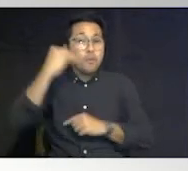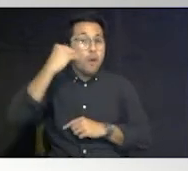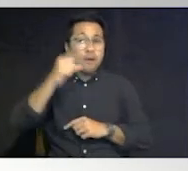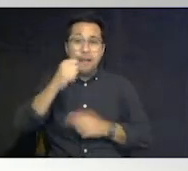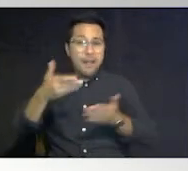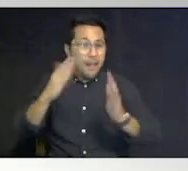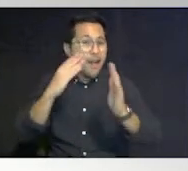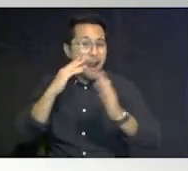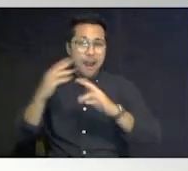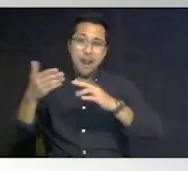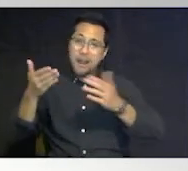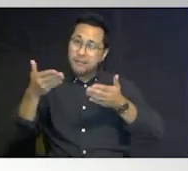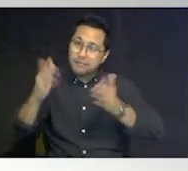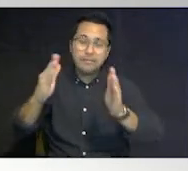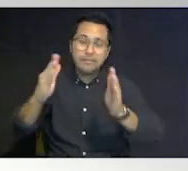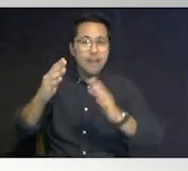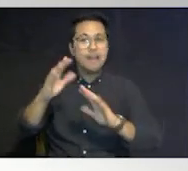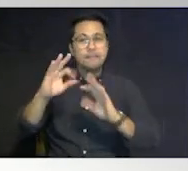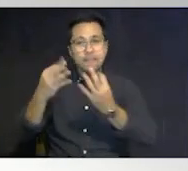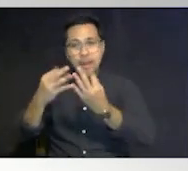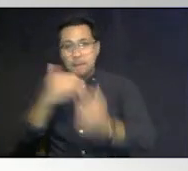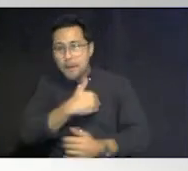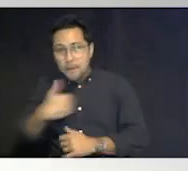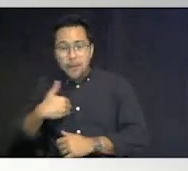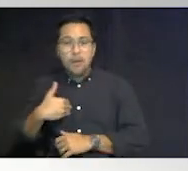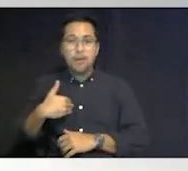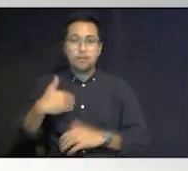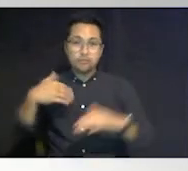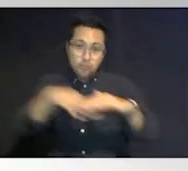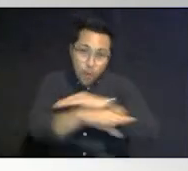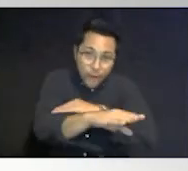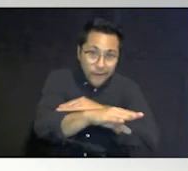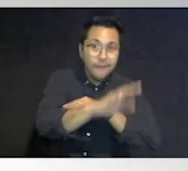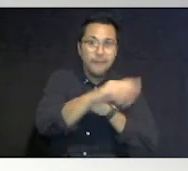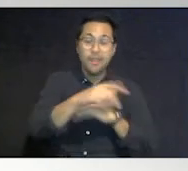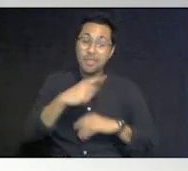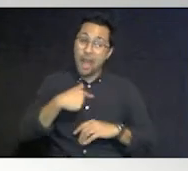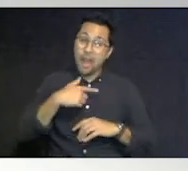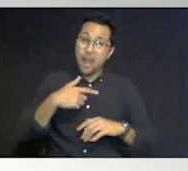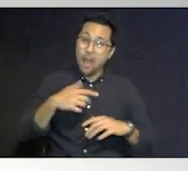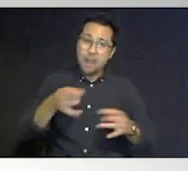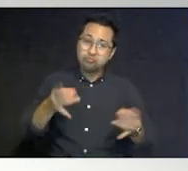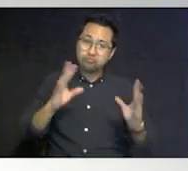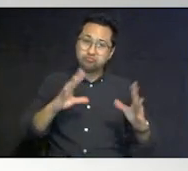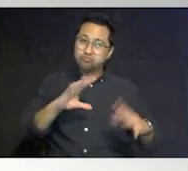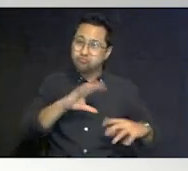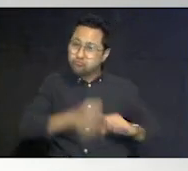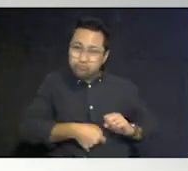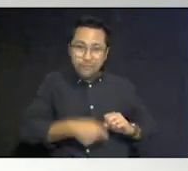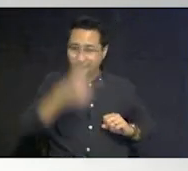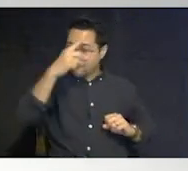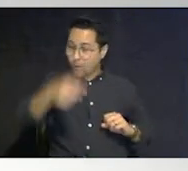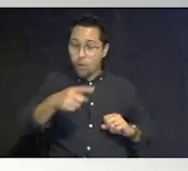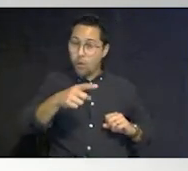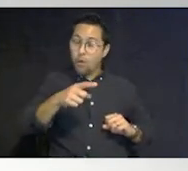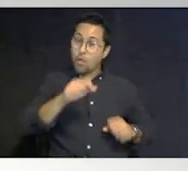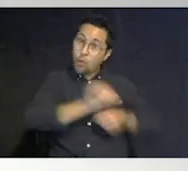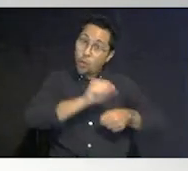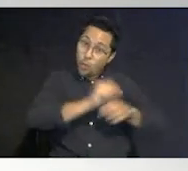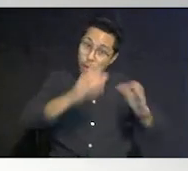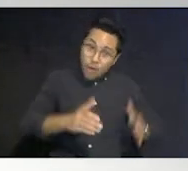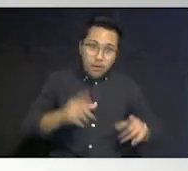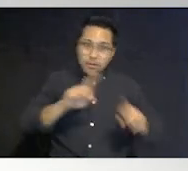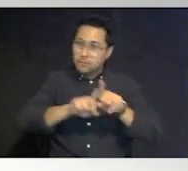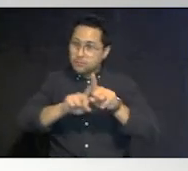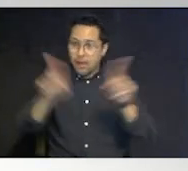members and visitors into those homes and that was devastating not only for the families but for the individuals that they love that were living